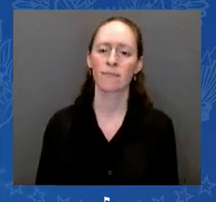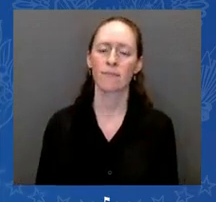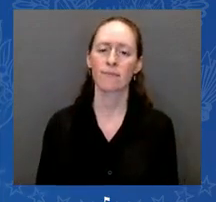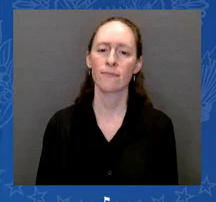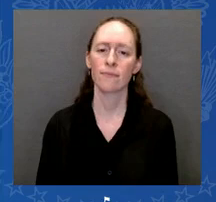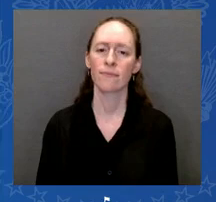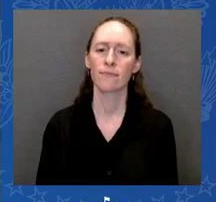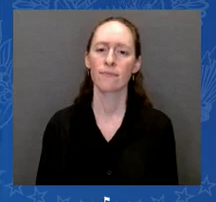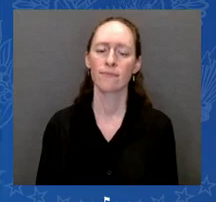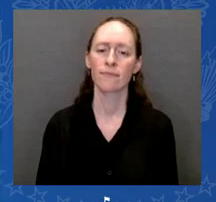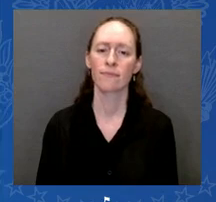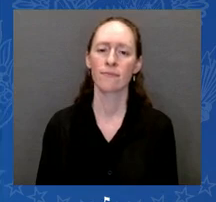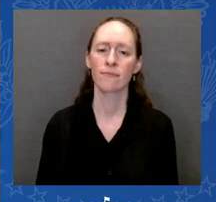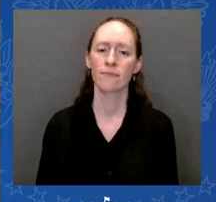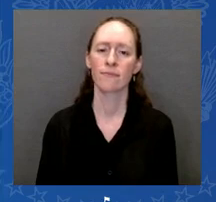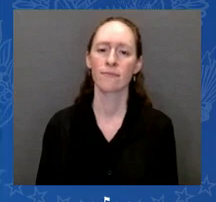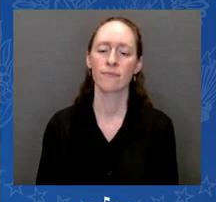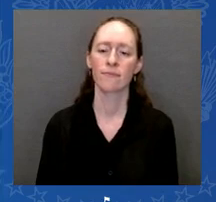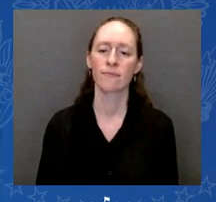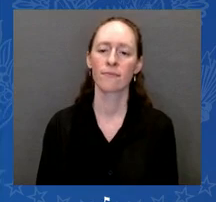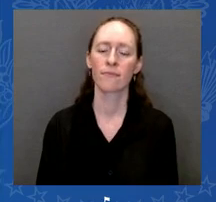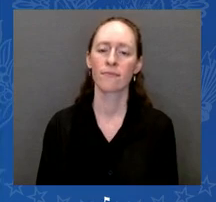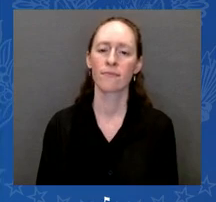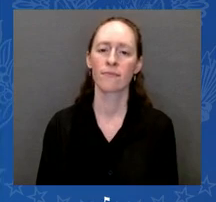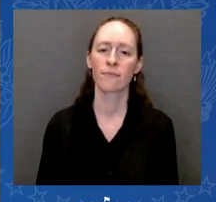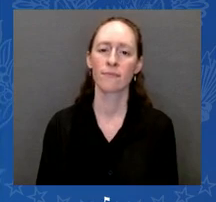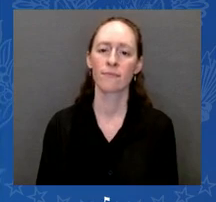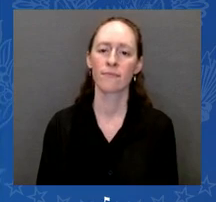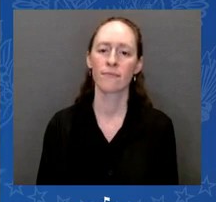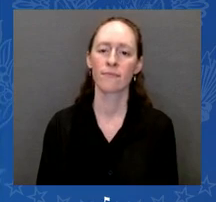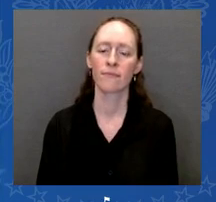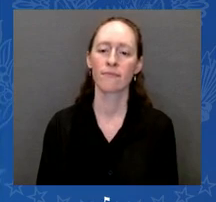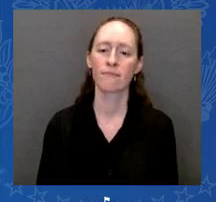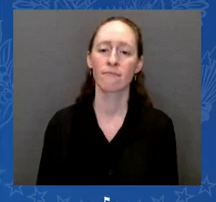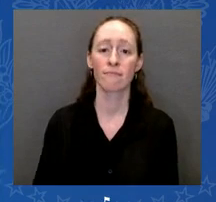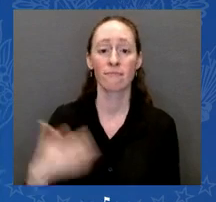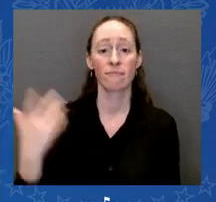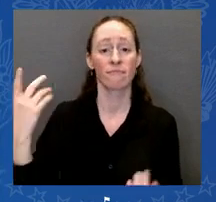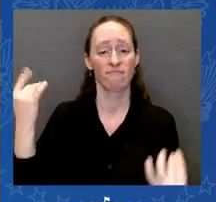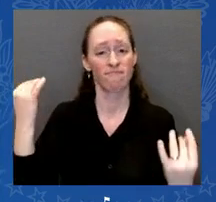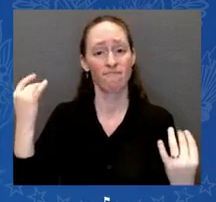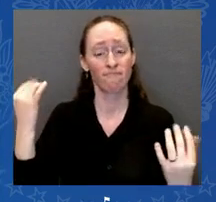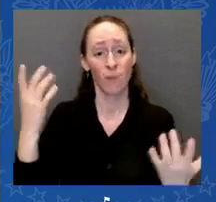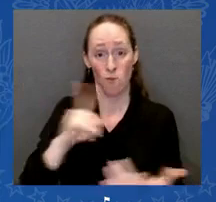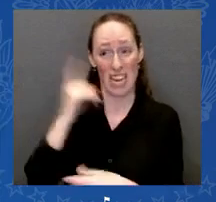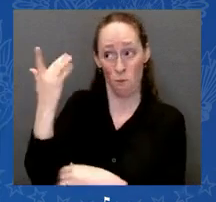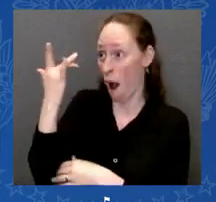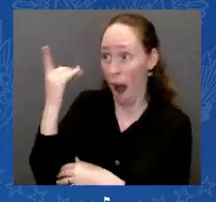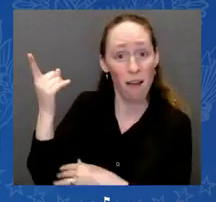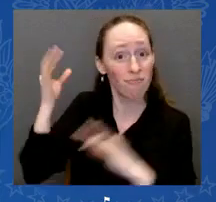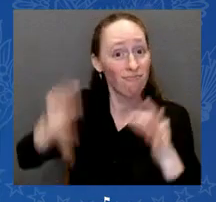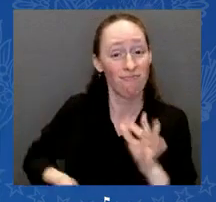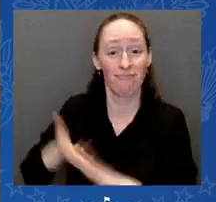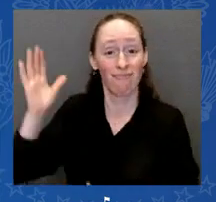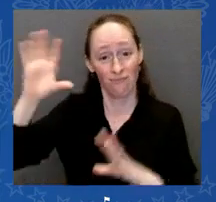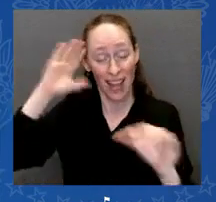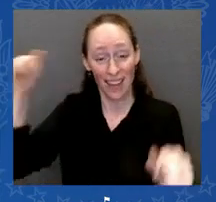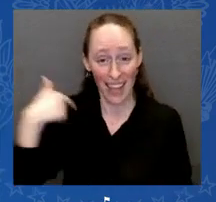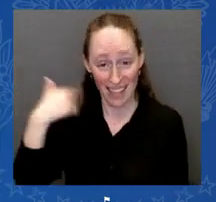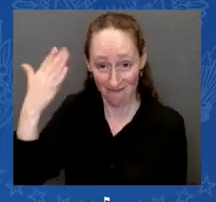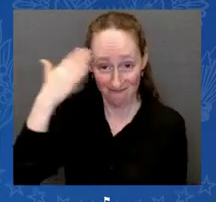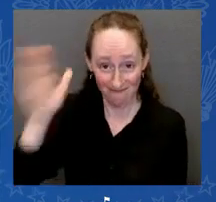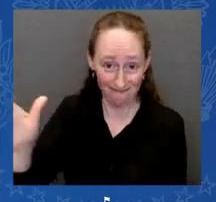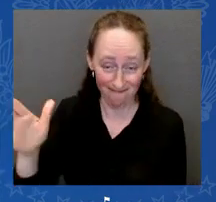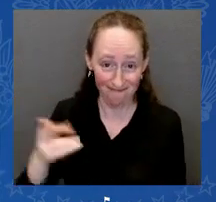to offer himself up for service again this time as president. He probably knew that he was the only person